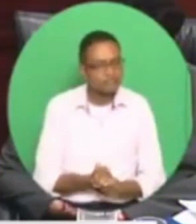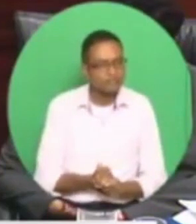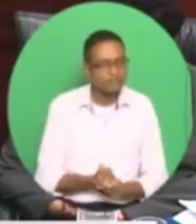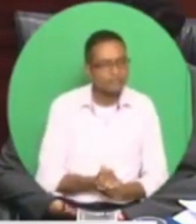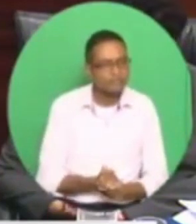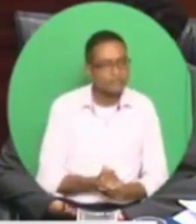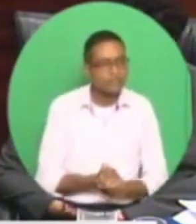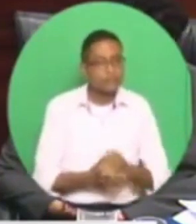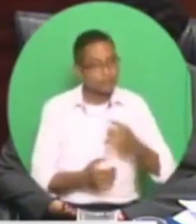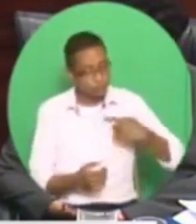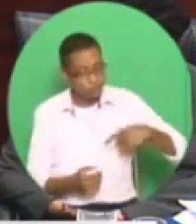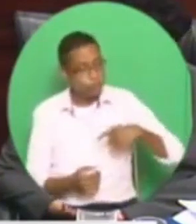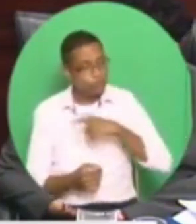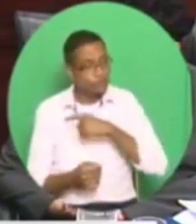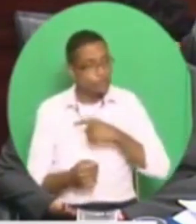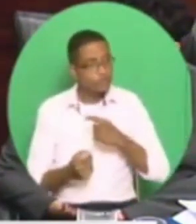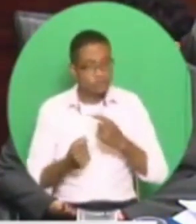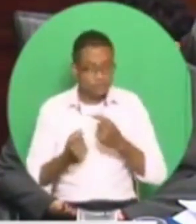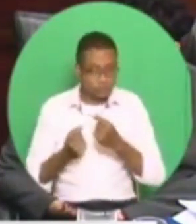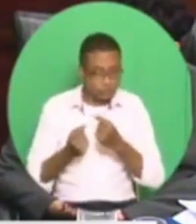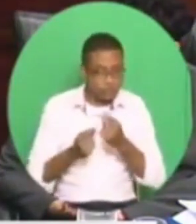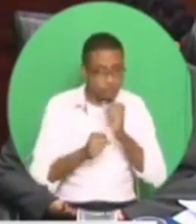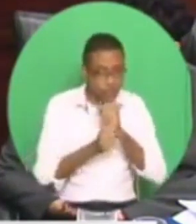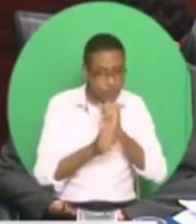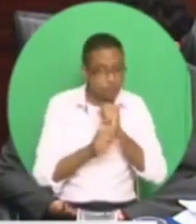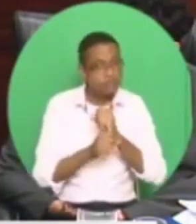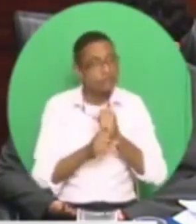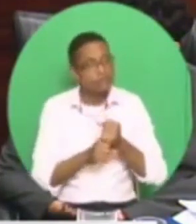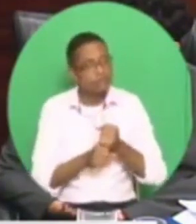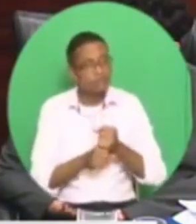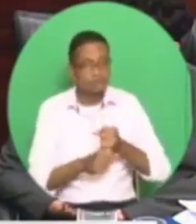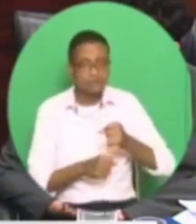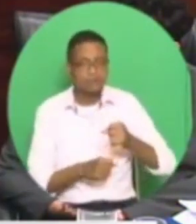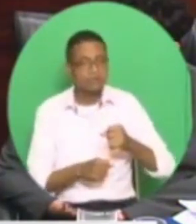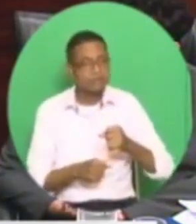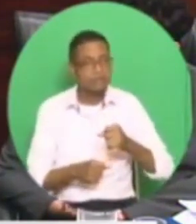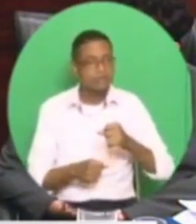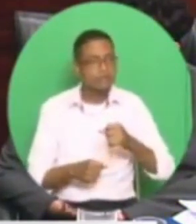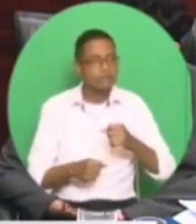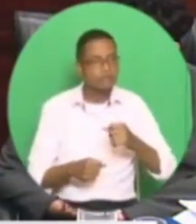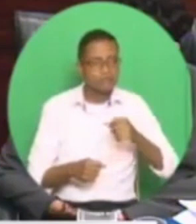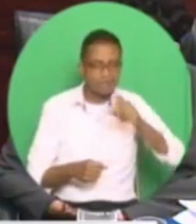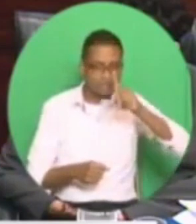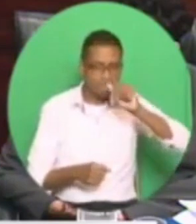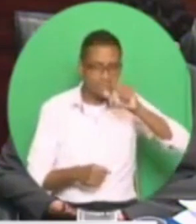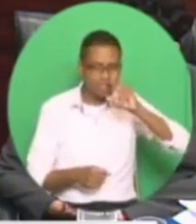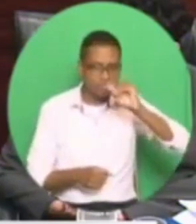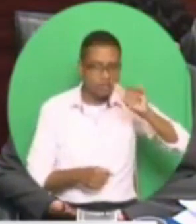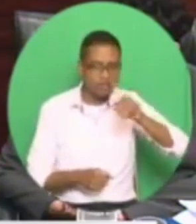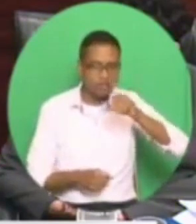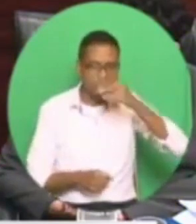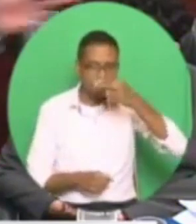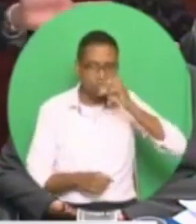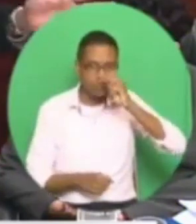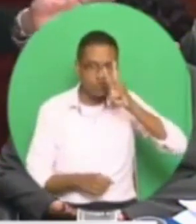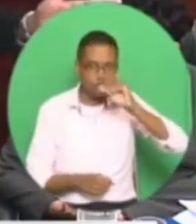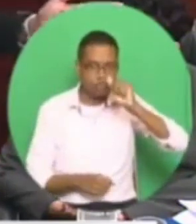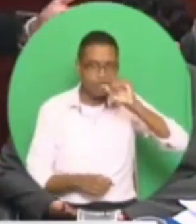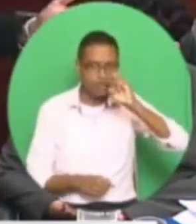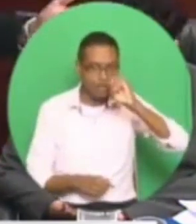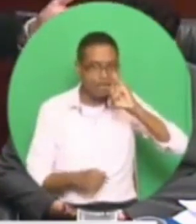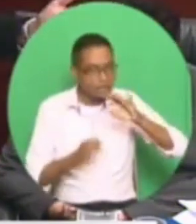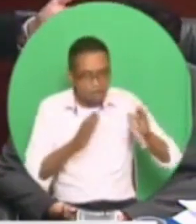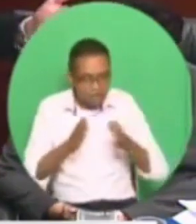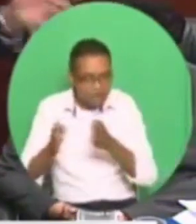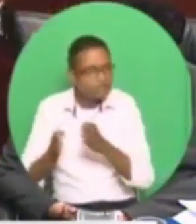We had done the work with former minister Larry Hawaii and others, and we had completed that by about 75, 80 percent. Like the Ramaytris